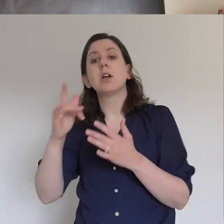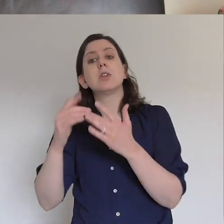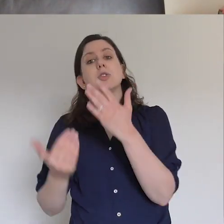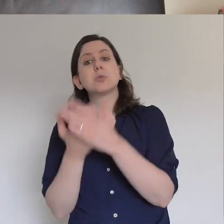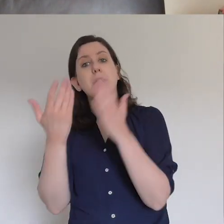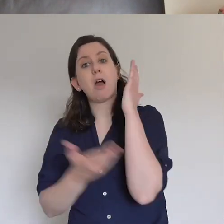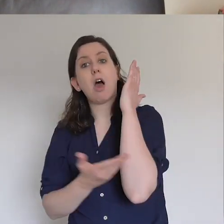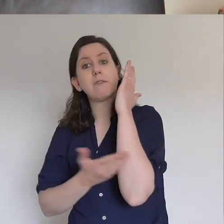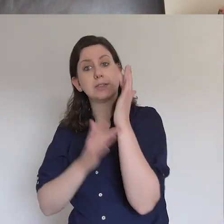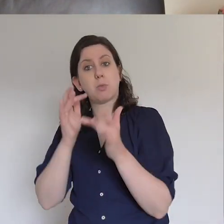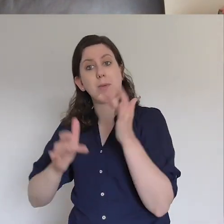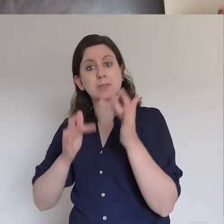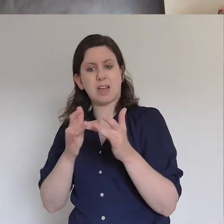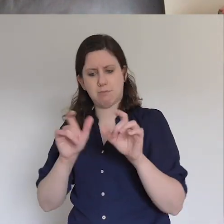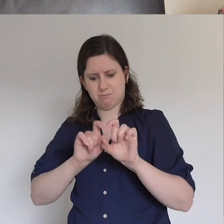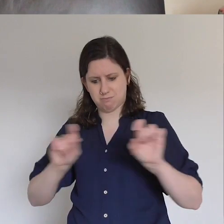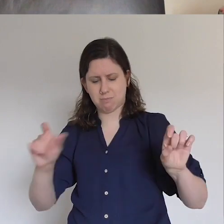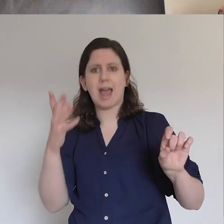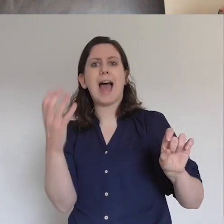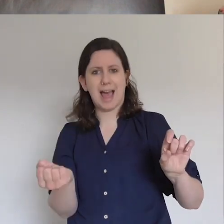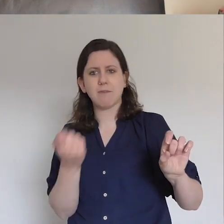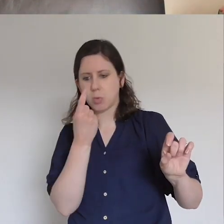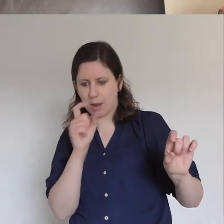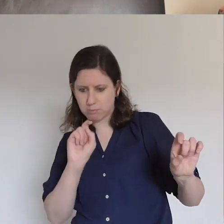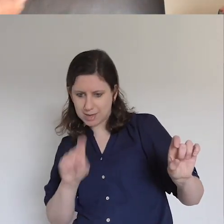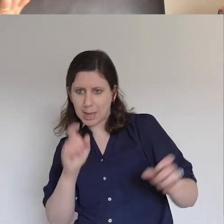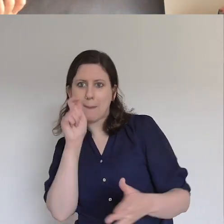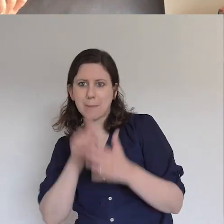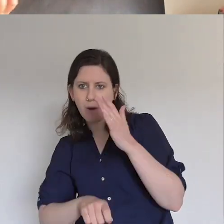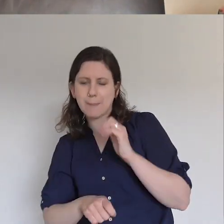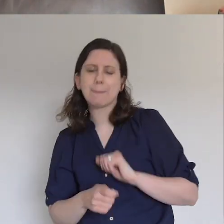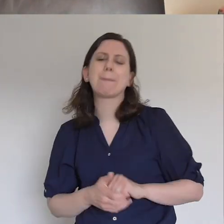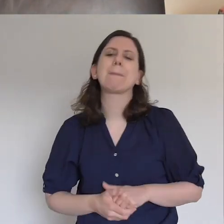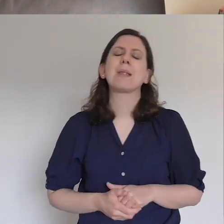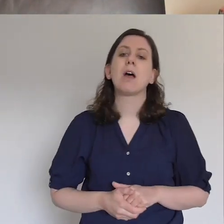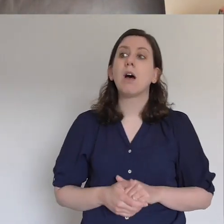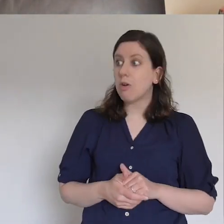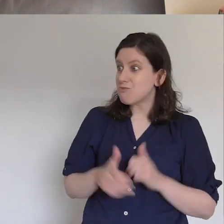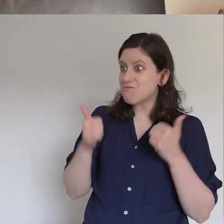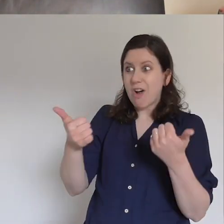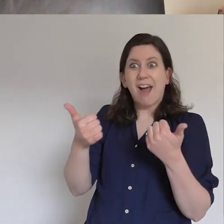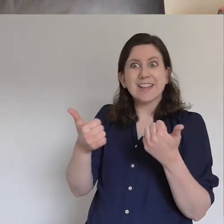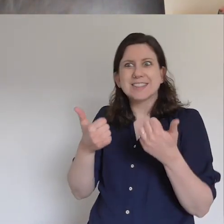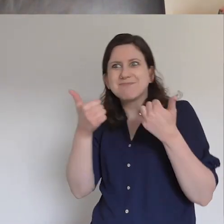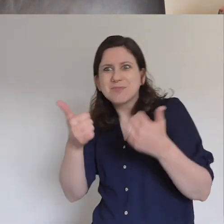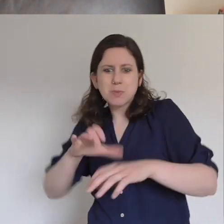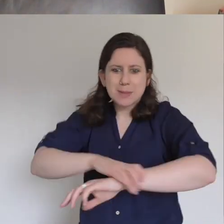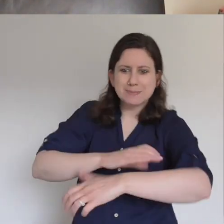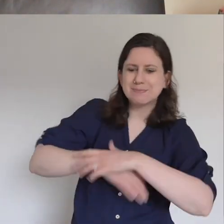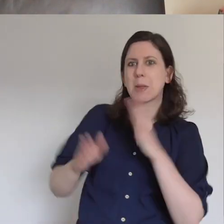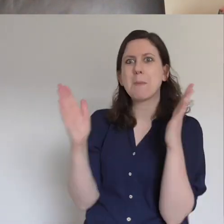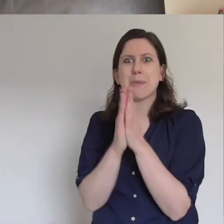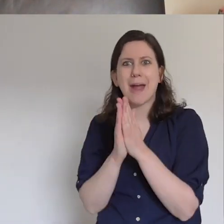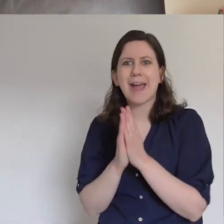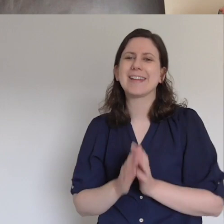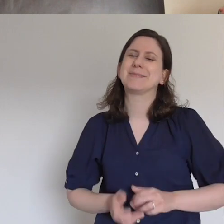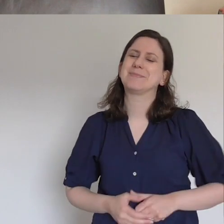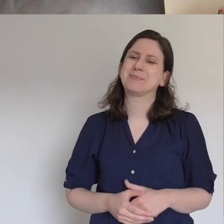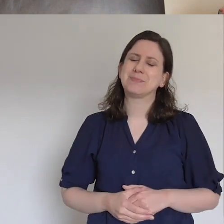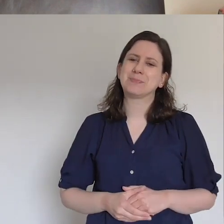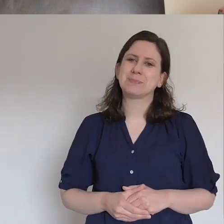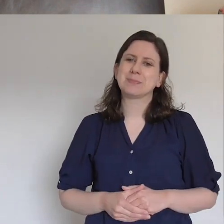come on the screen now. Get a hold of them. Brilliant. Shall we pray? That's good. That's always a great way to start. Always thing. Always a good thing.